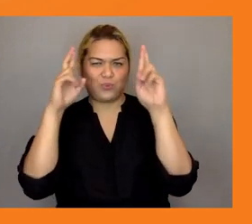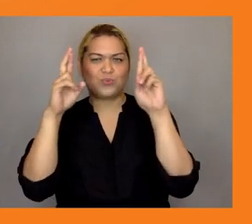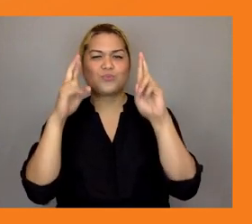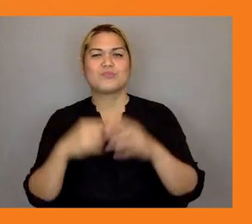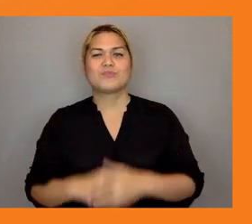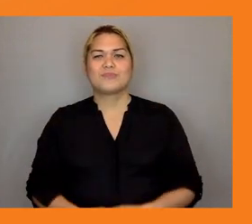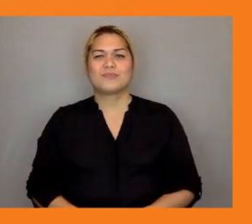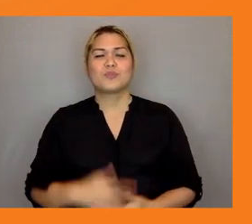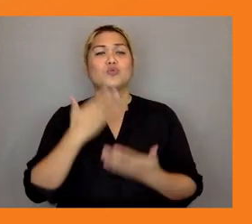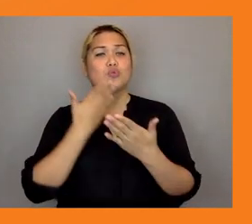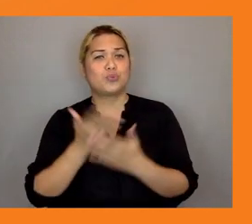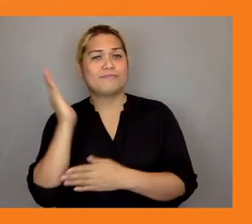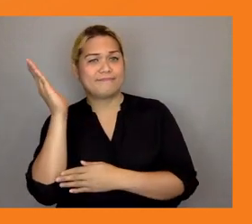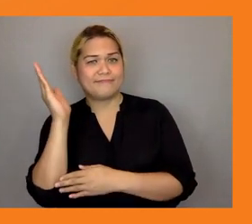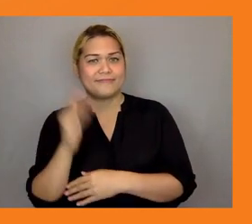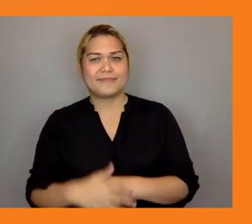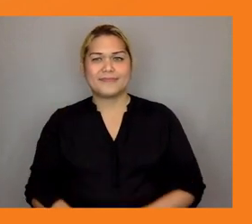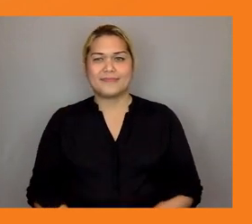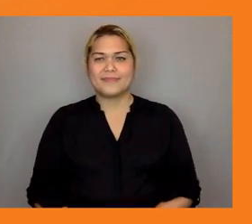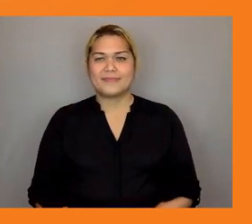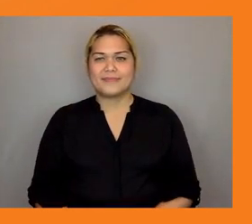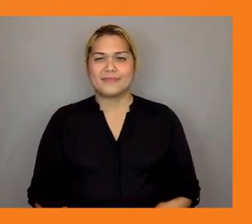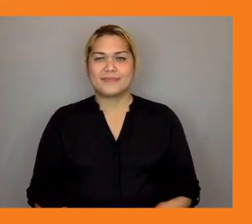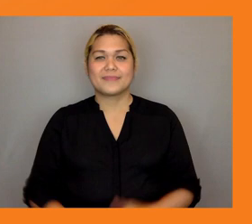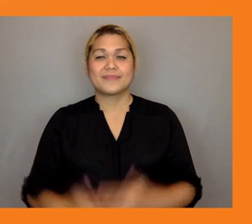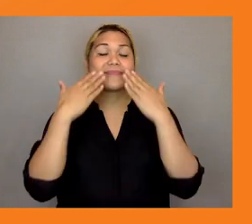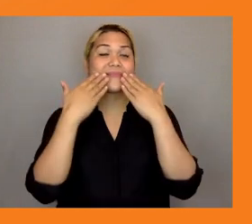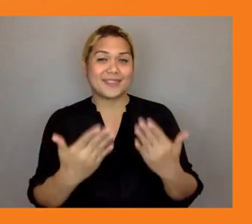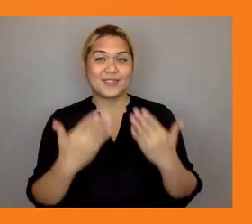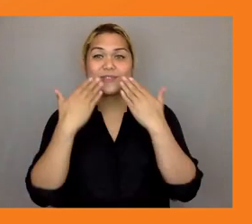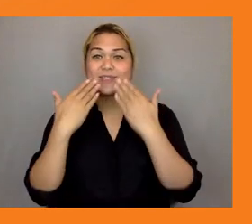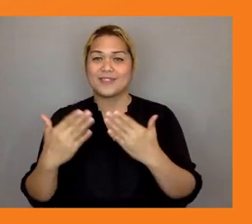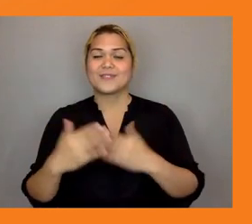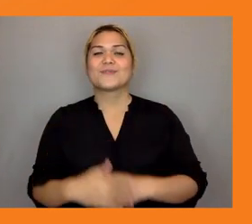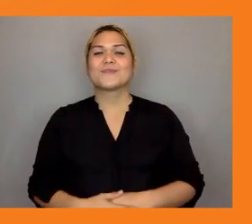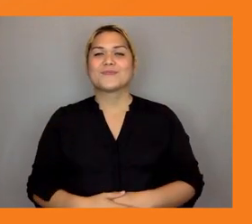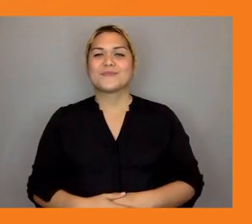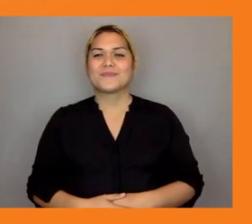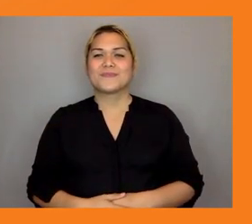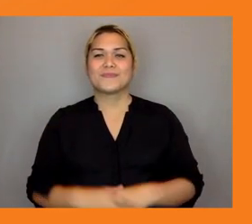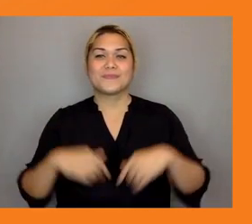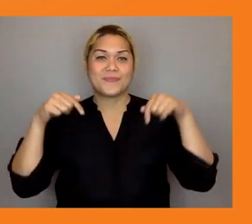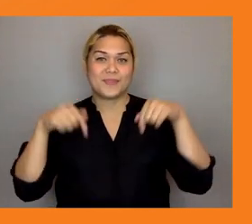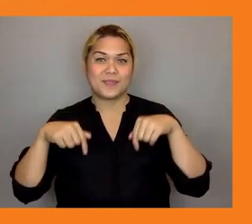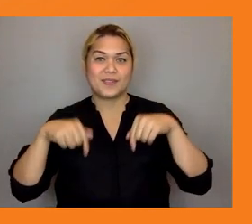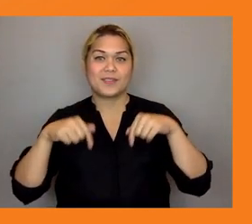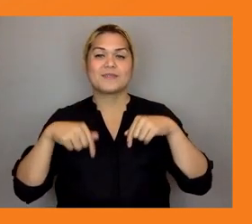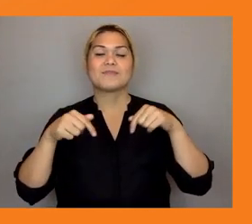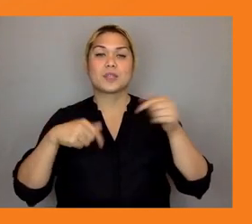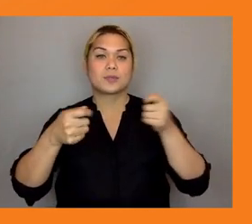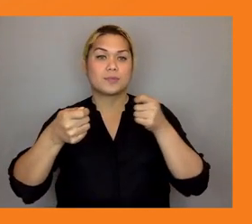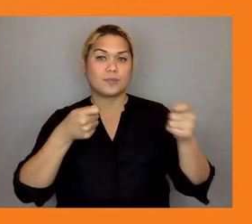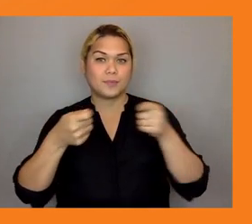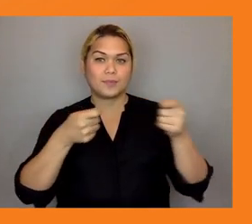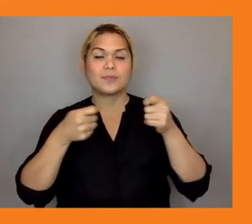thank you for your message baghasy also here today is director general and concurrently chief compliance